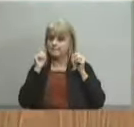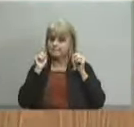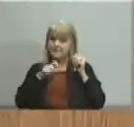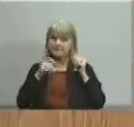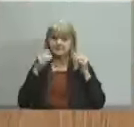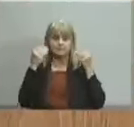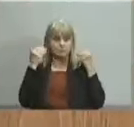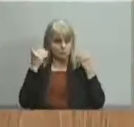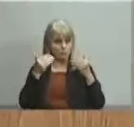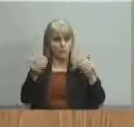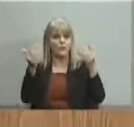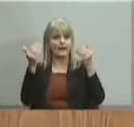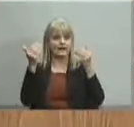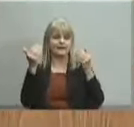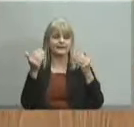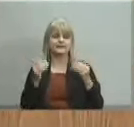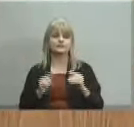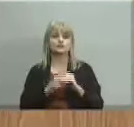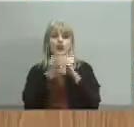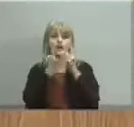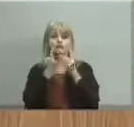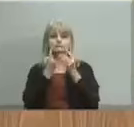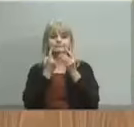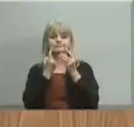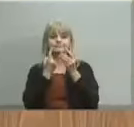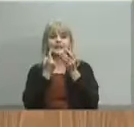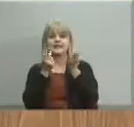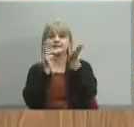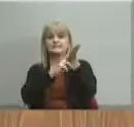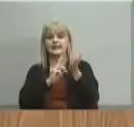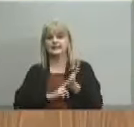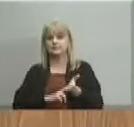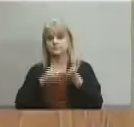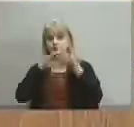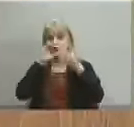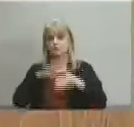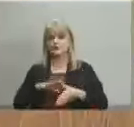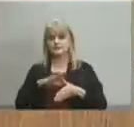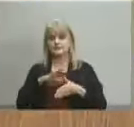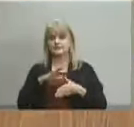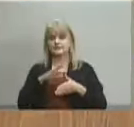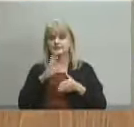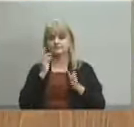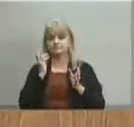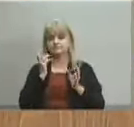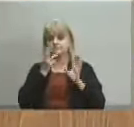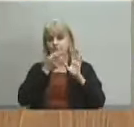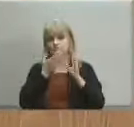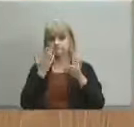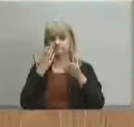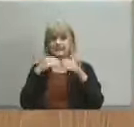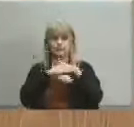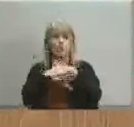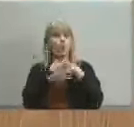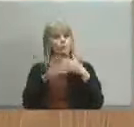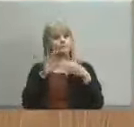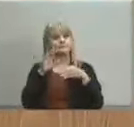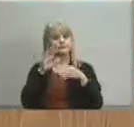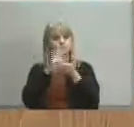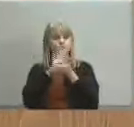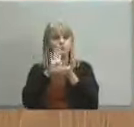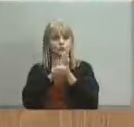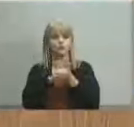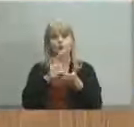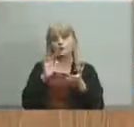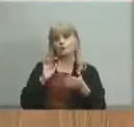to do in order to start the enrollment for the elementary process but those are the concerns that i have thank you okay thank you